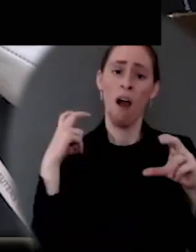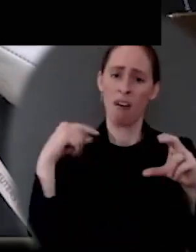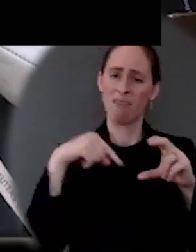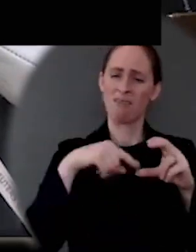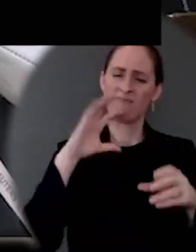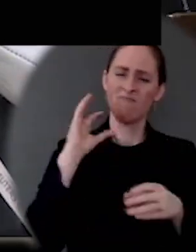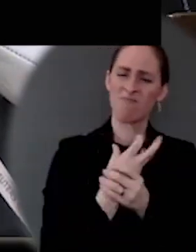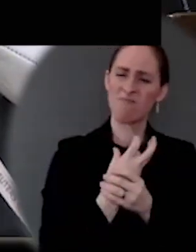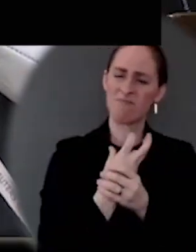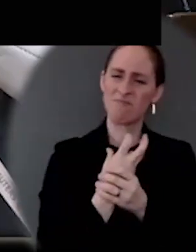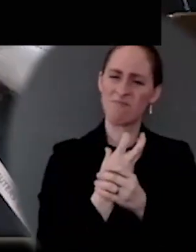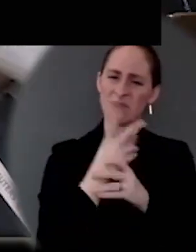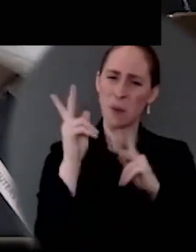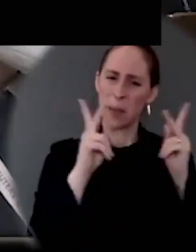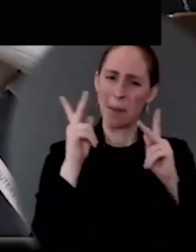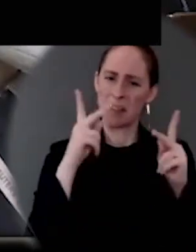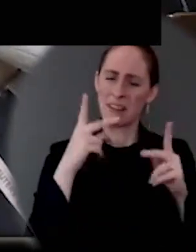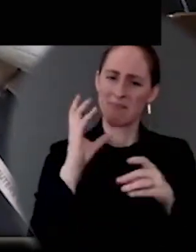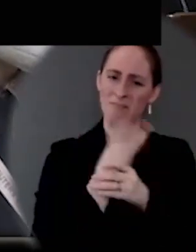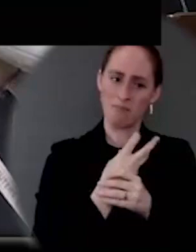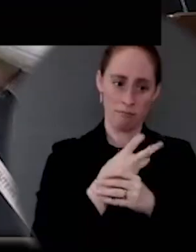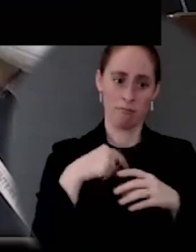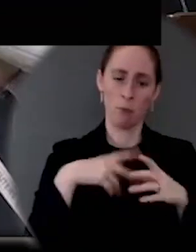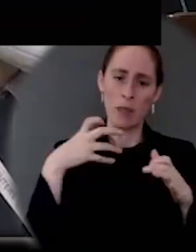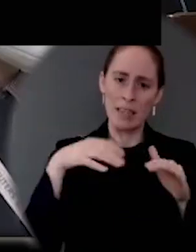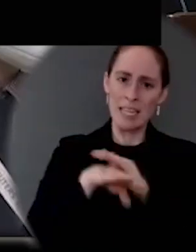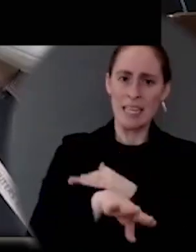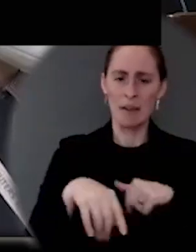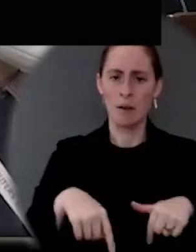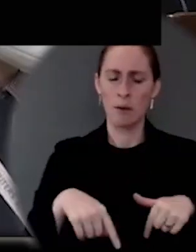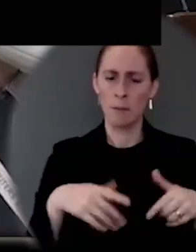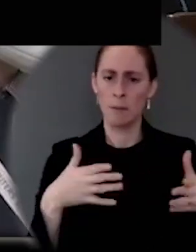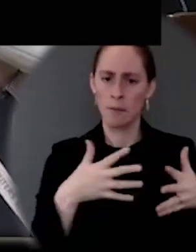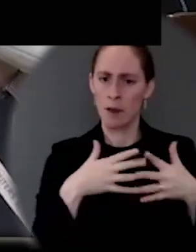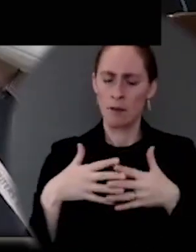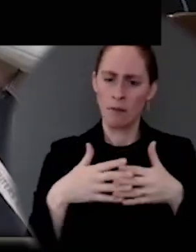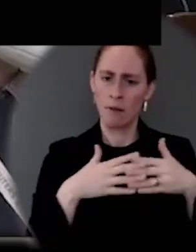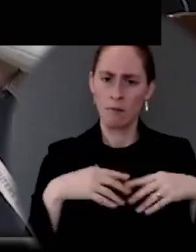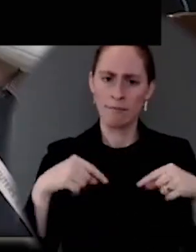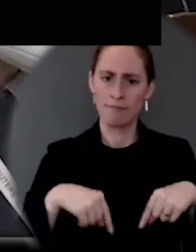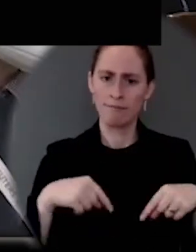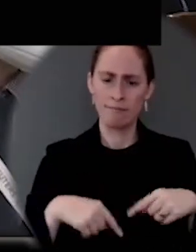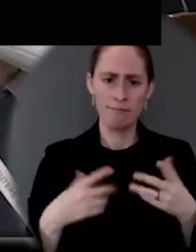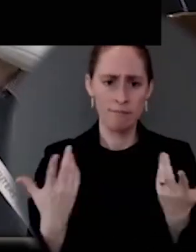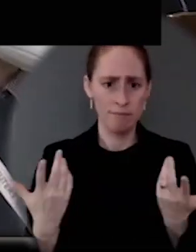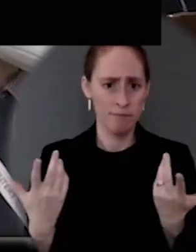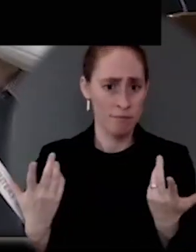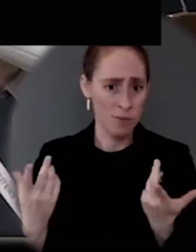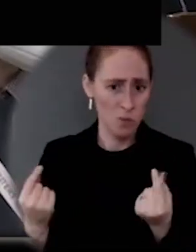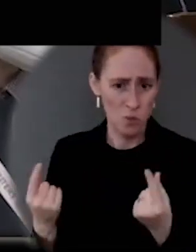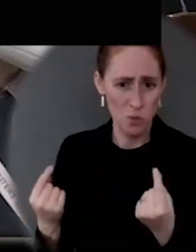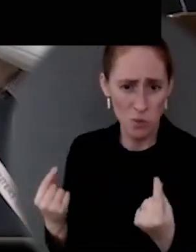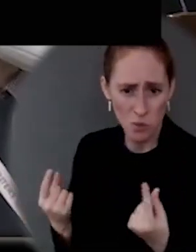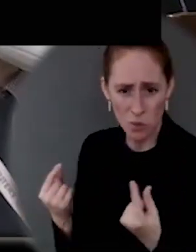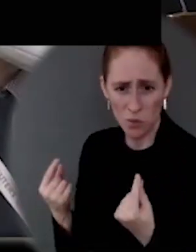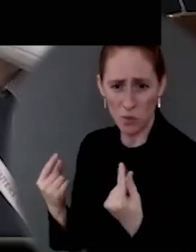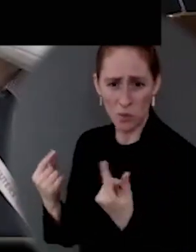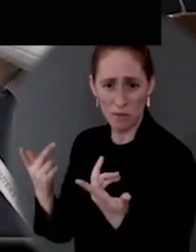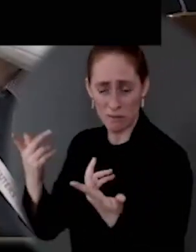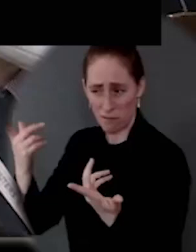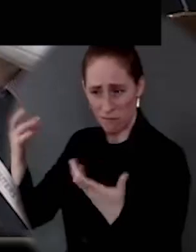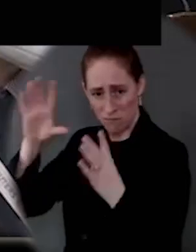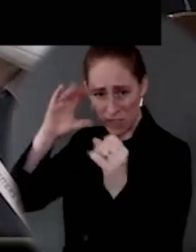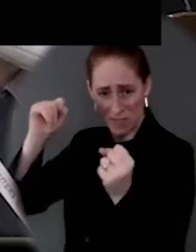Is the President, is the administration reaching out to Mexico, to partners in Central America this morning – does this cause for a certain